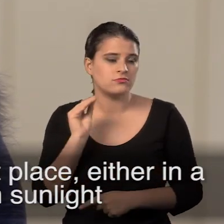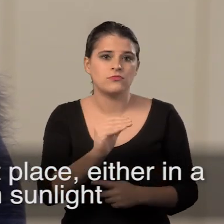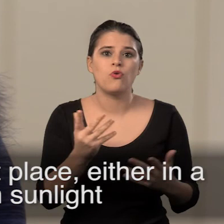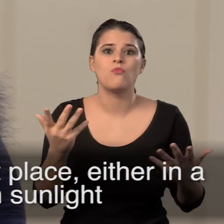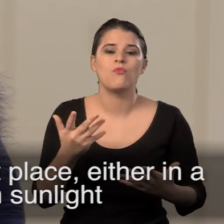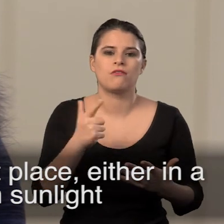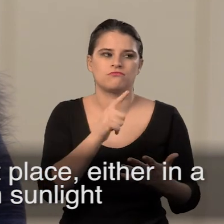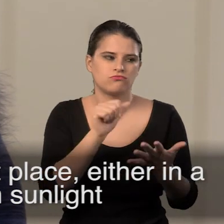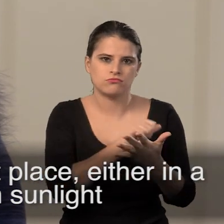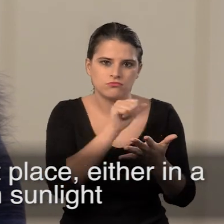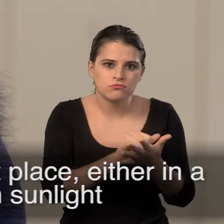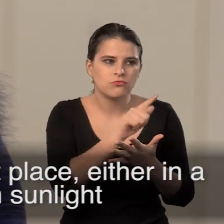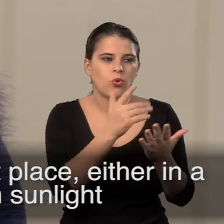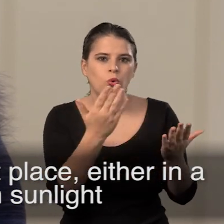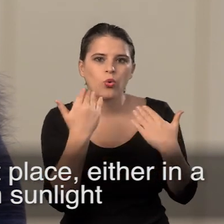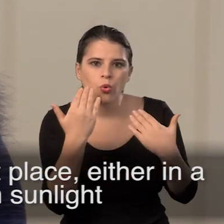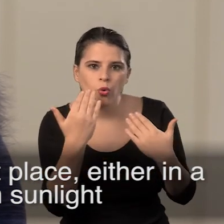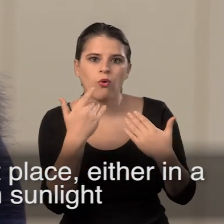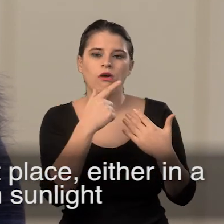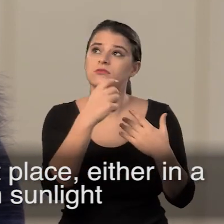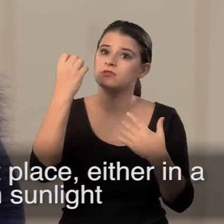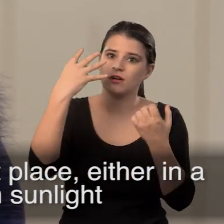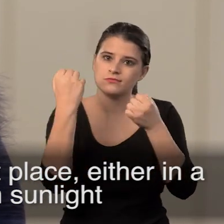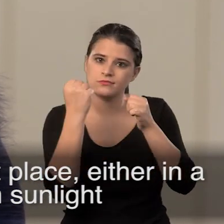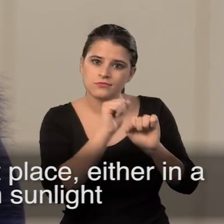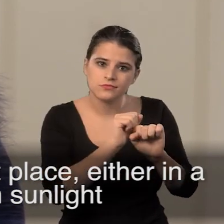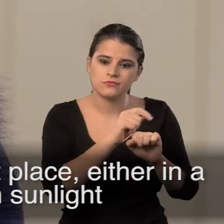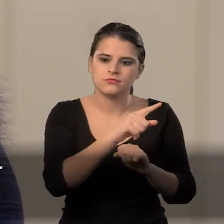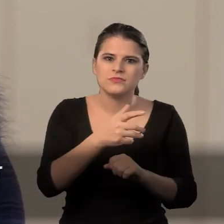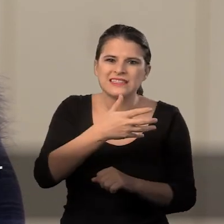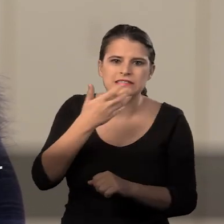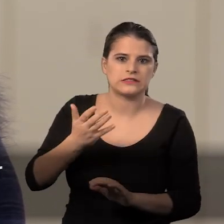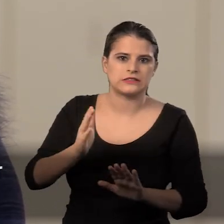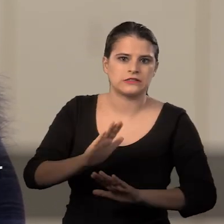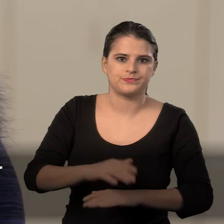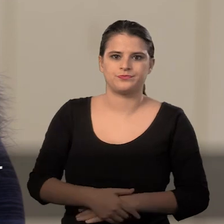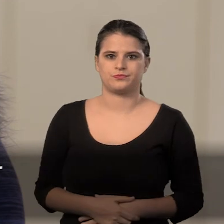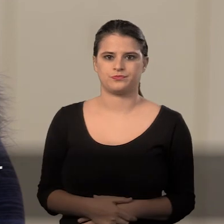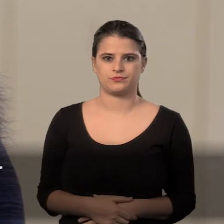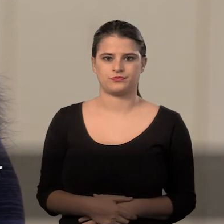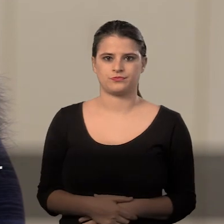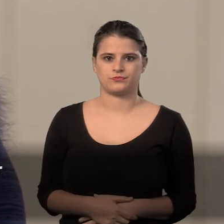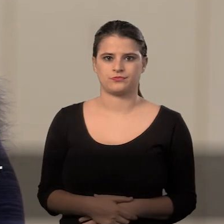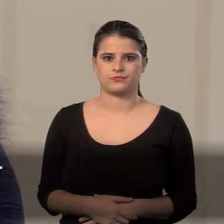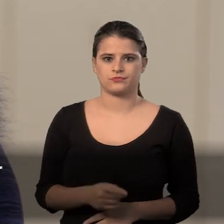place. Either in a cool dry place so it's away from sunlight and not near a radiator.